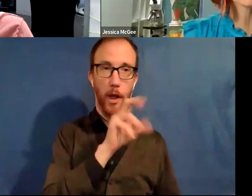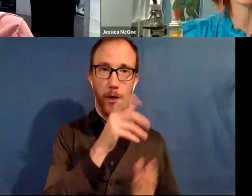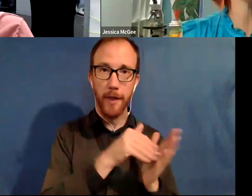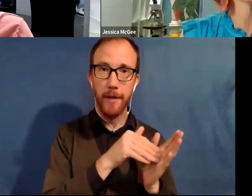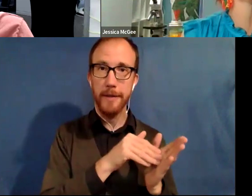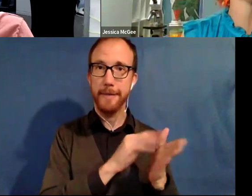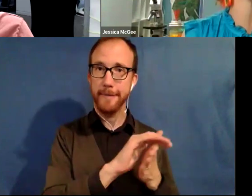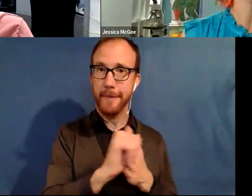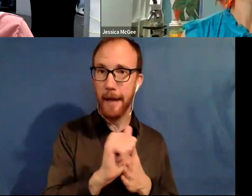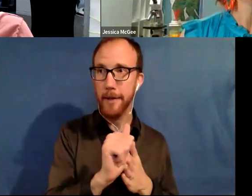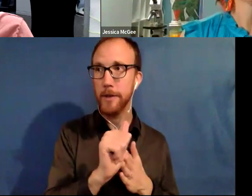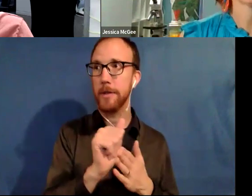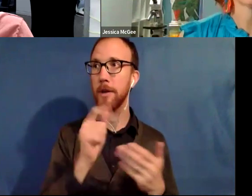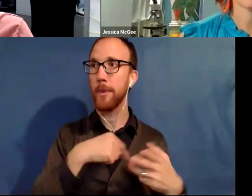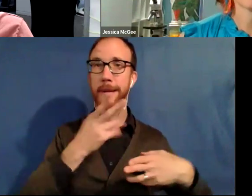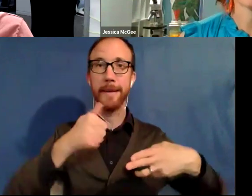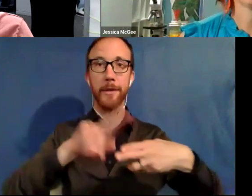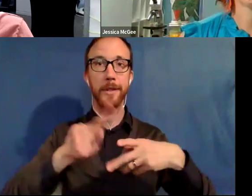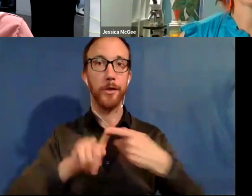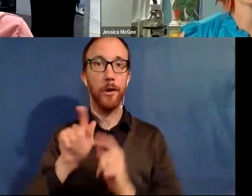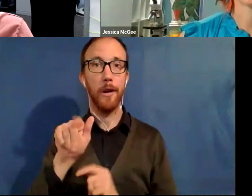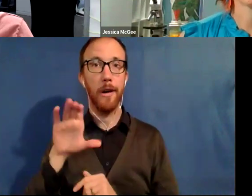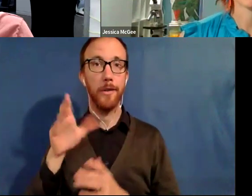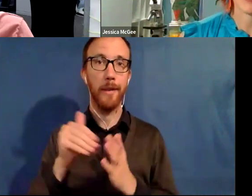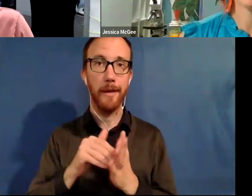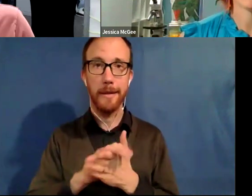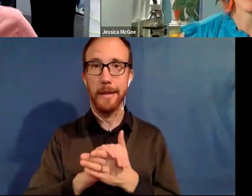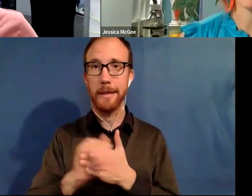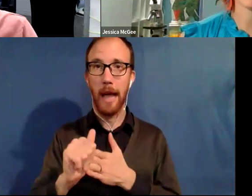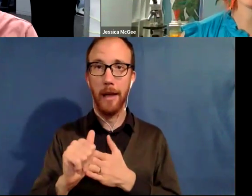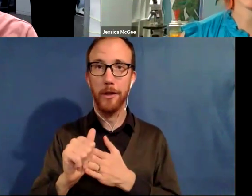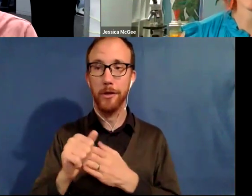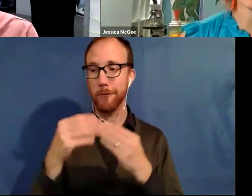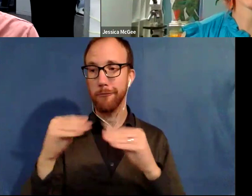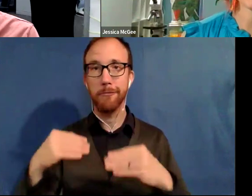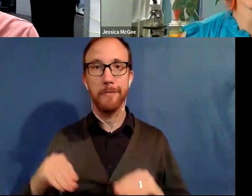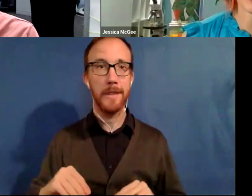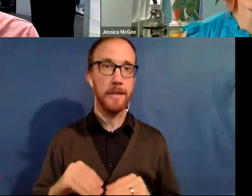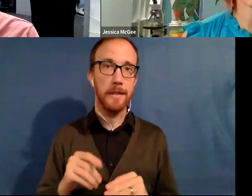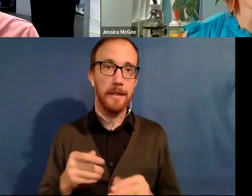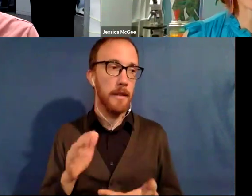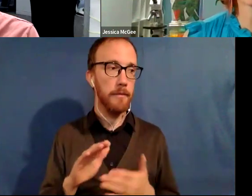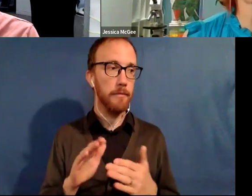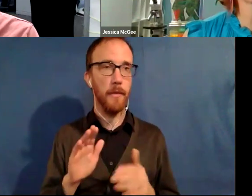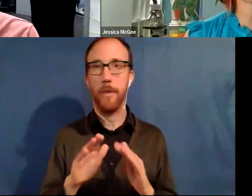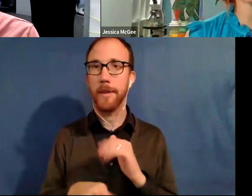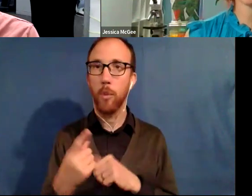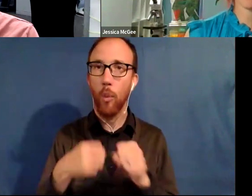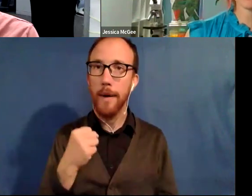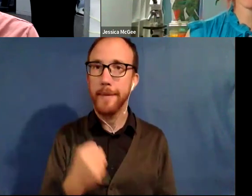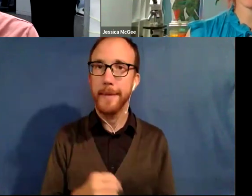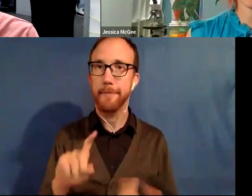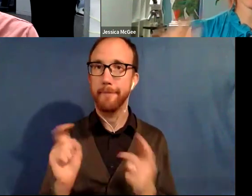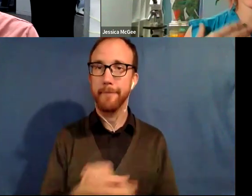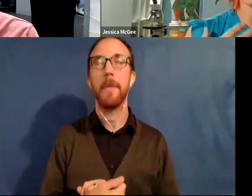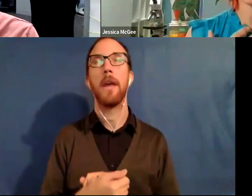thousand dollars and less than a year. So, um, yeah, that was, that was great. And so now not only